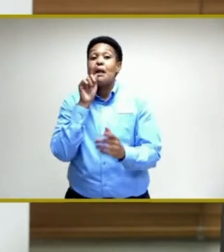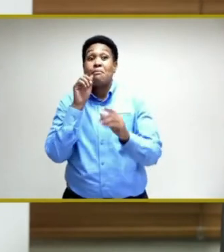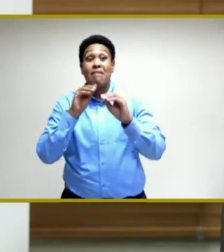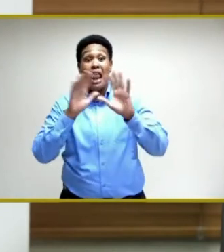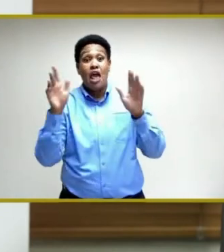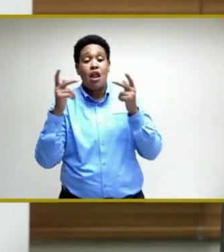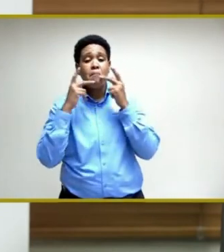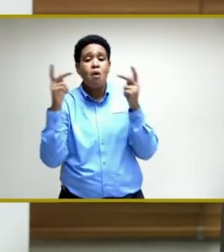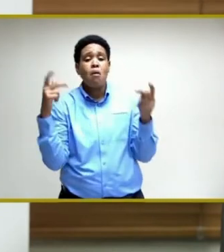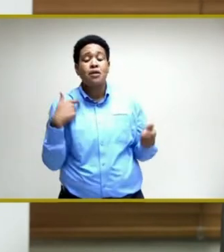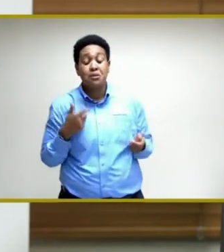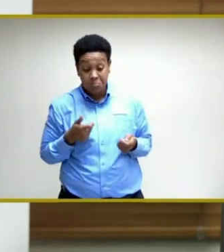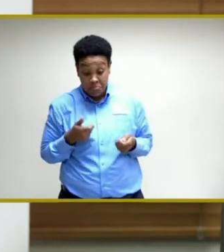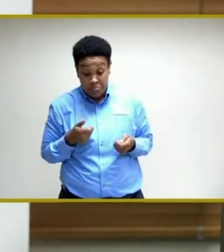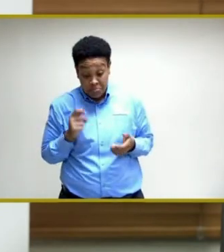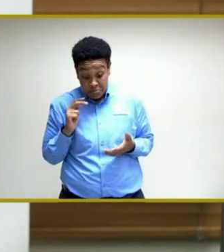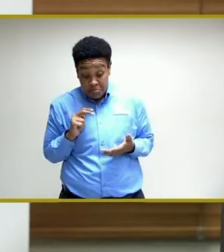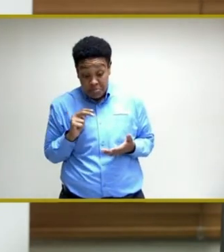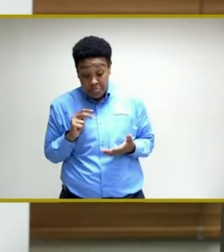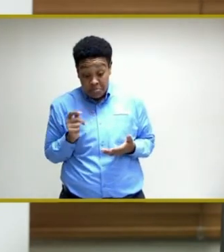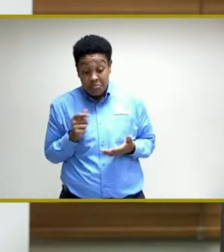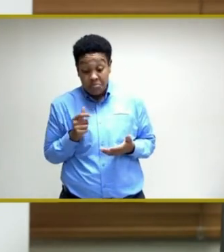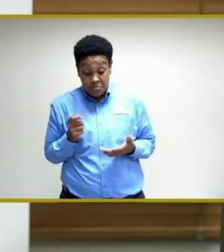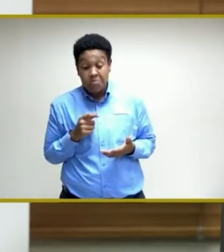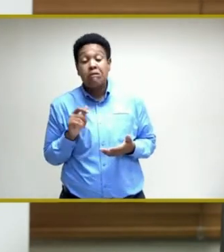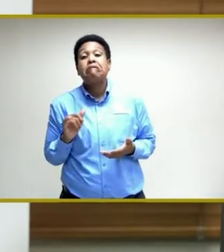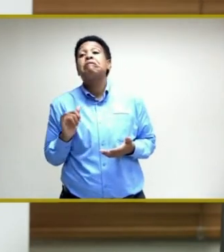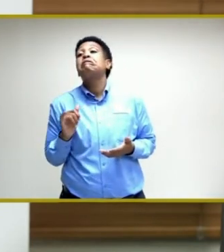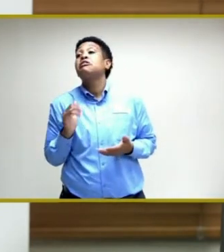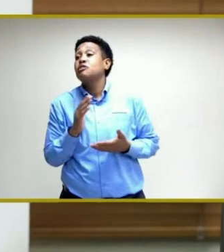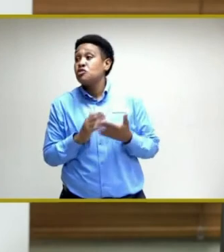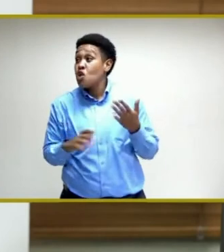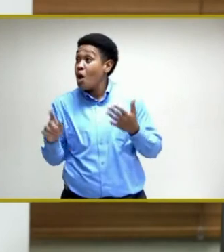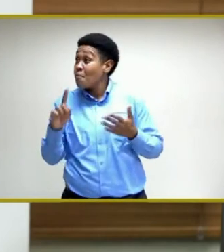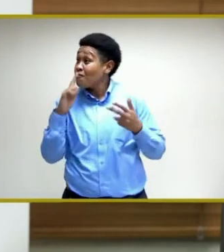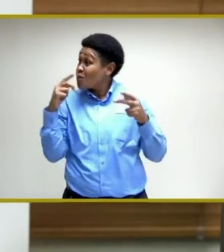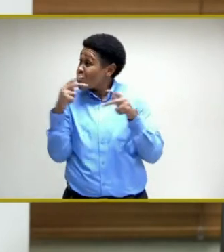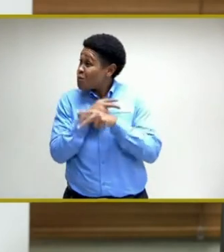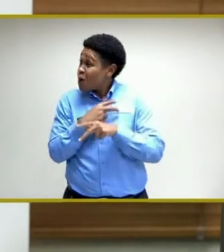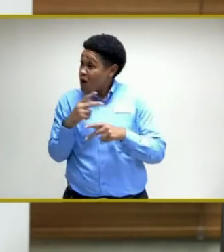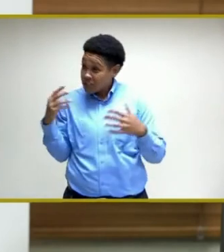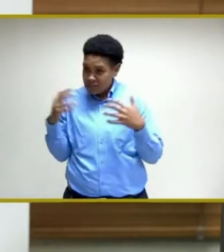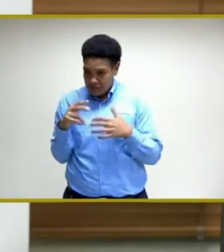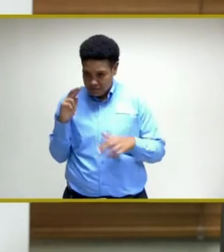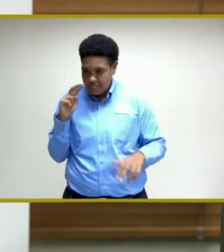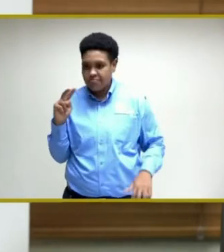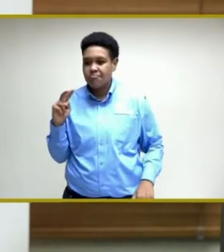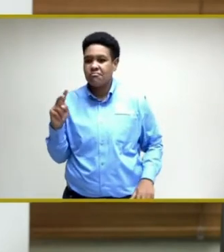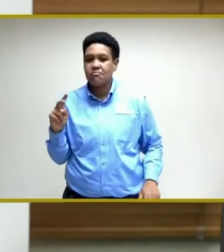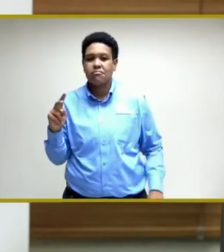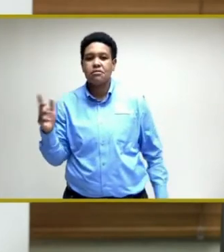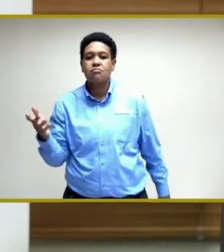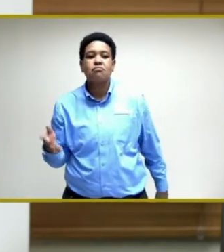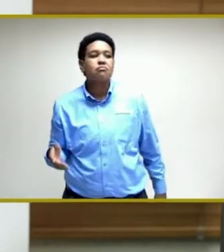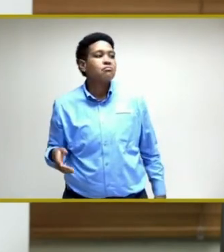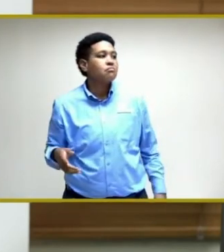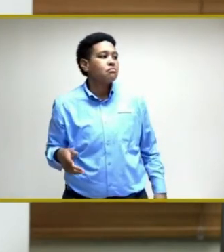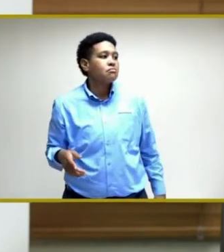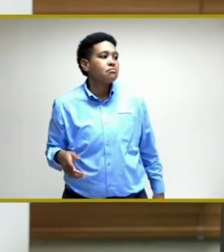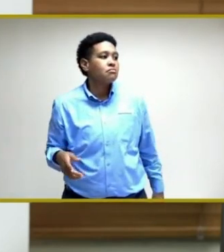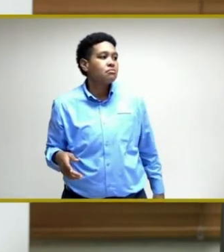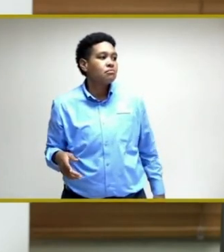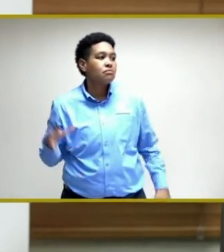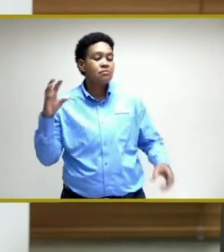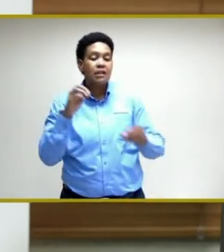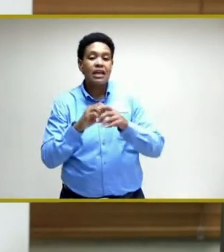and being circulated is that, you know, some of your worst fears were realized in that persons engaged